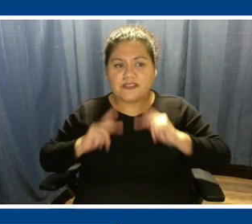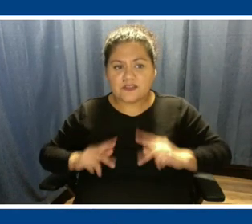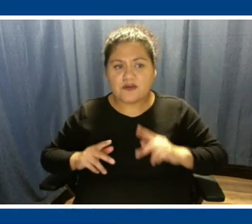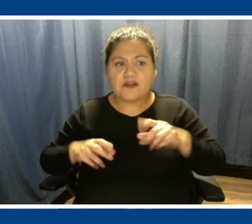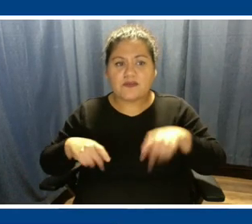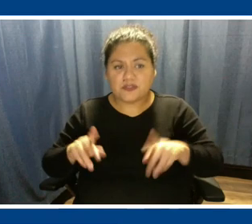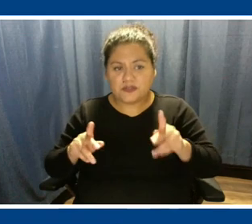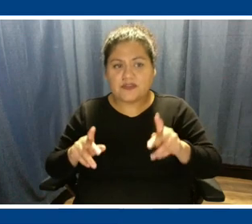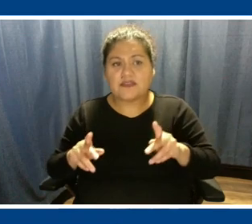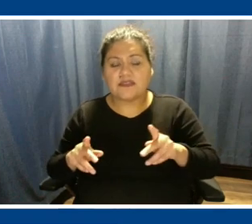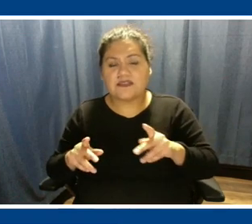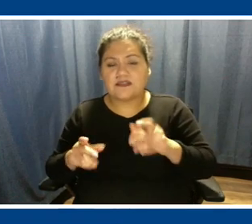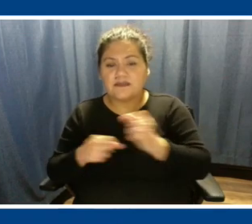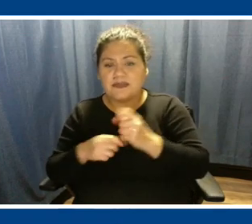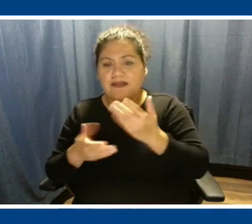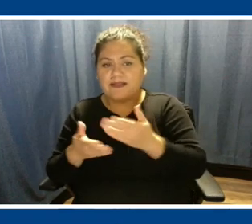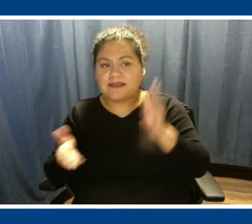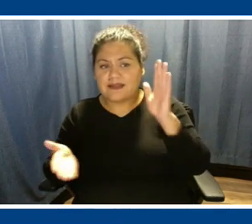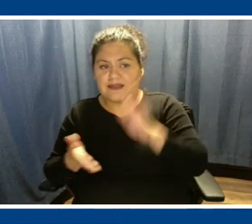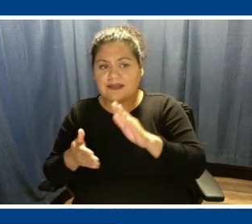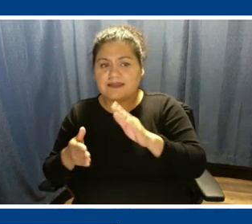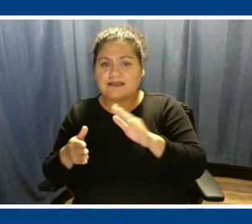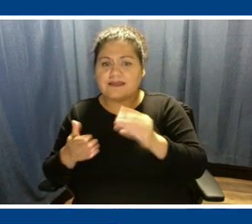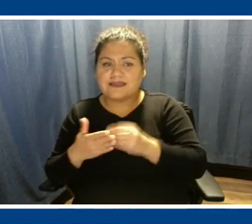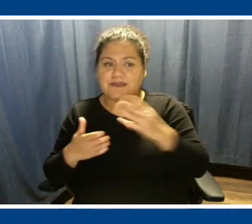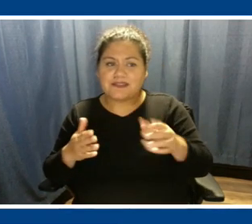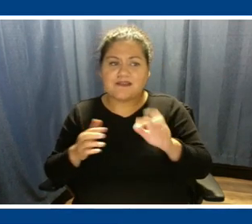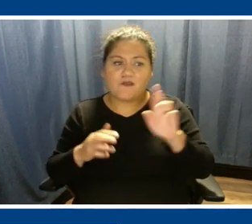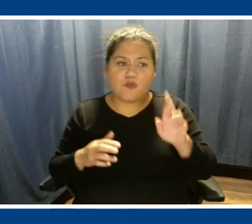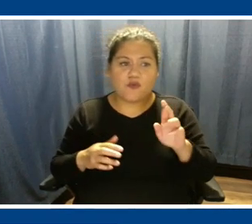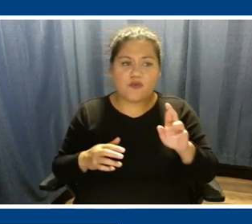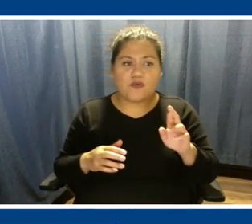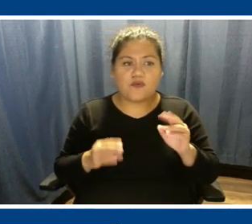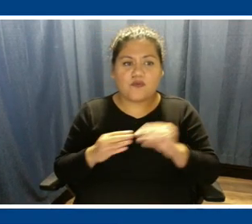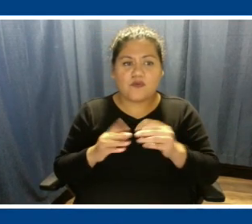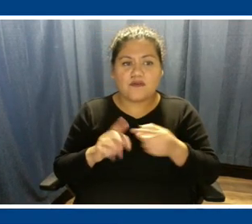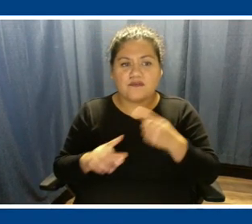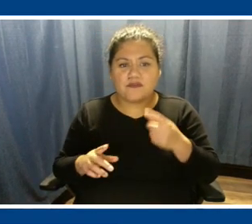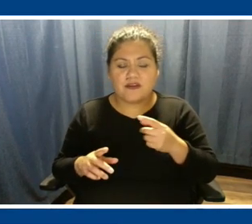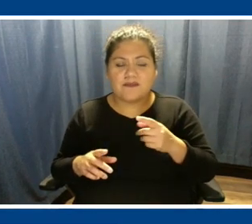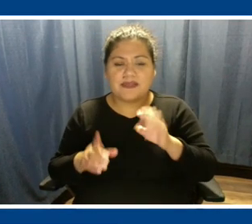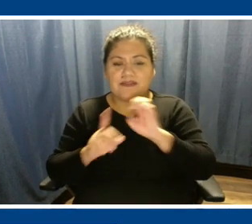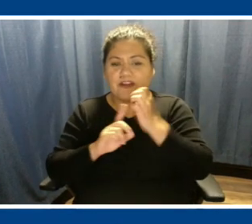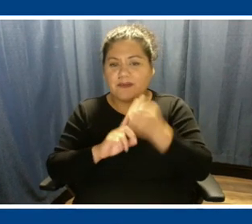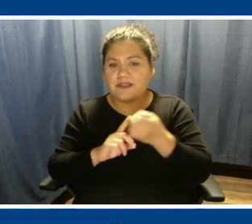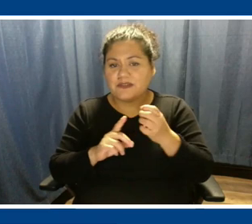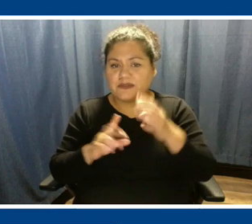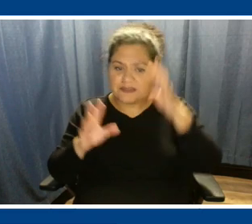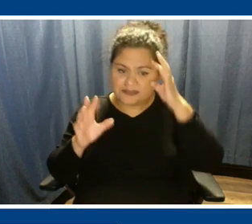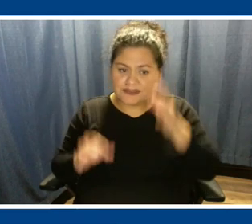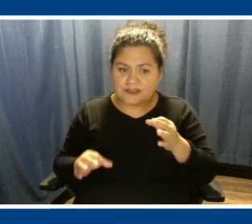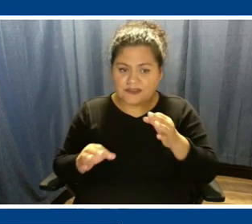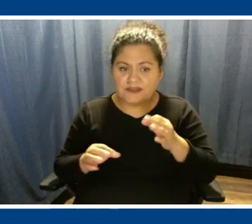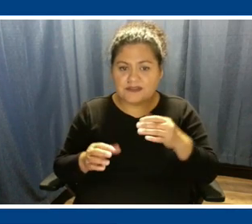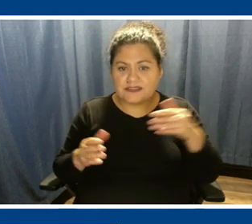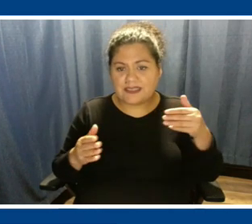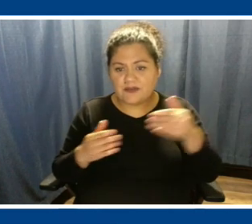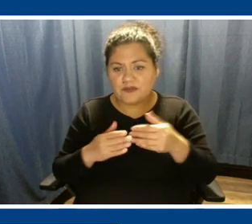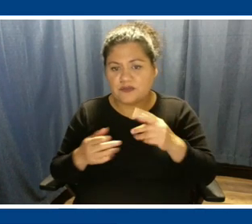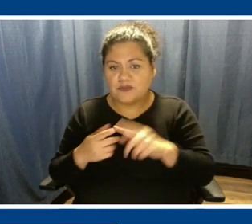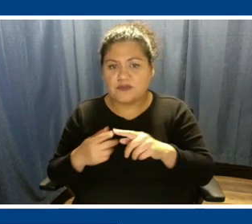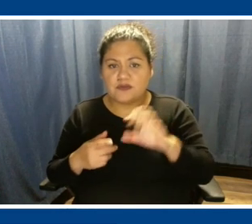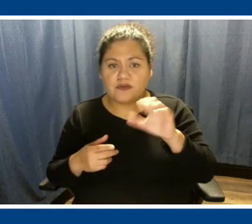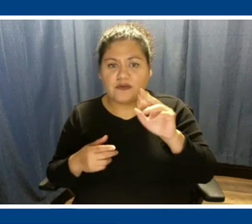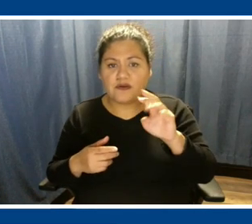expensive or are we making it more from an environmental decision just to get closer to carbon net